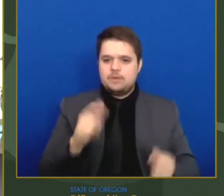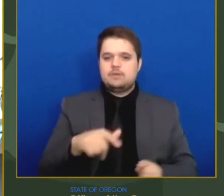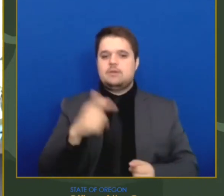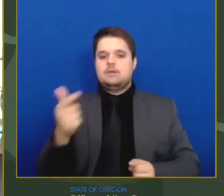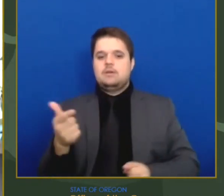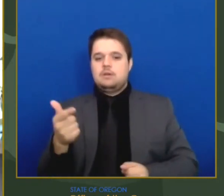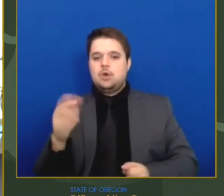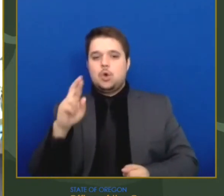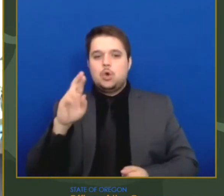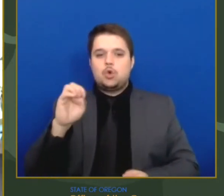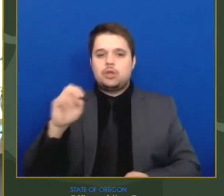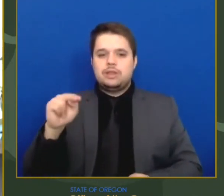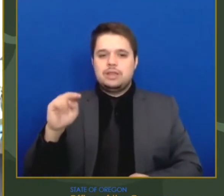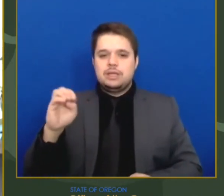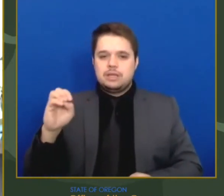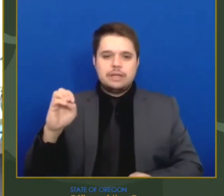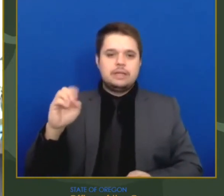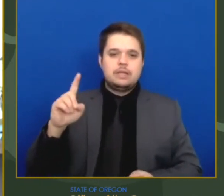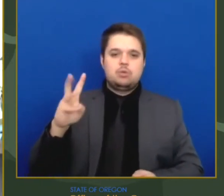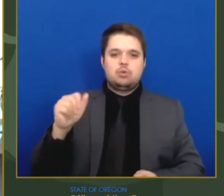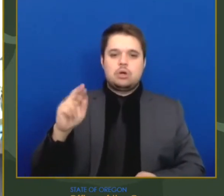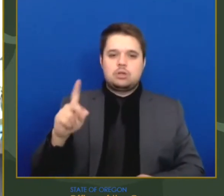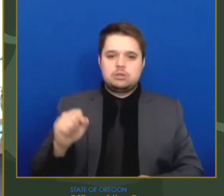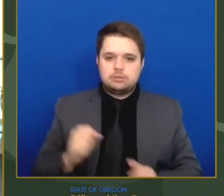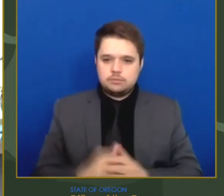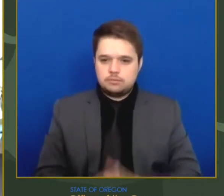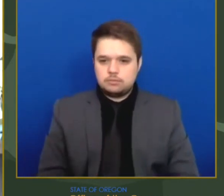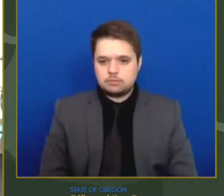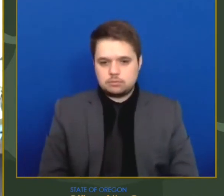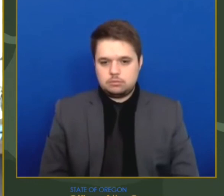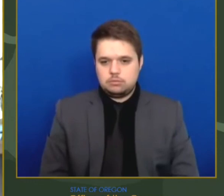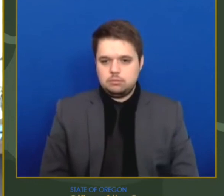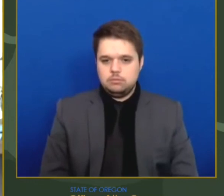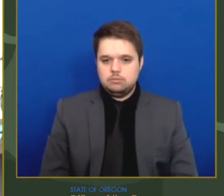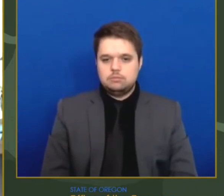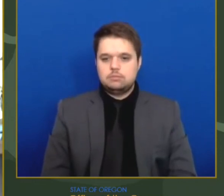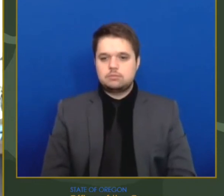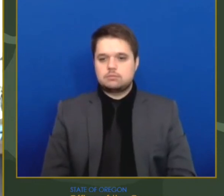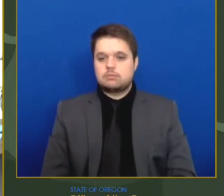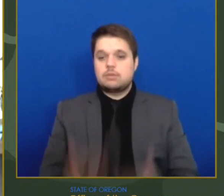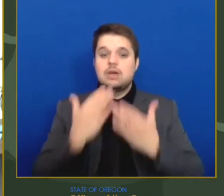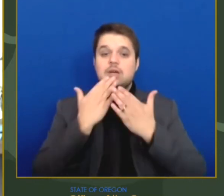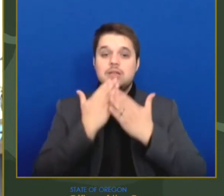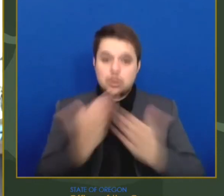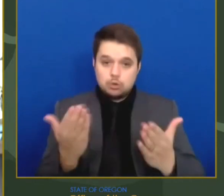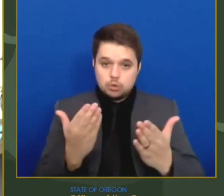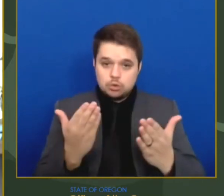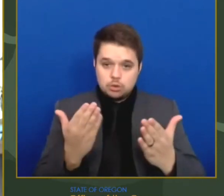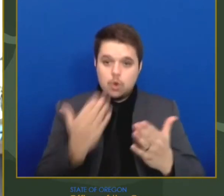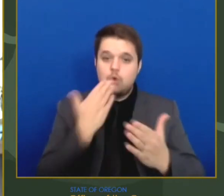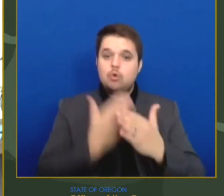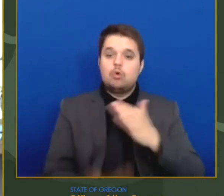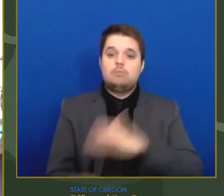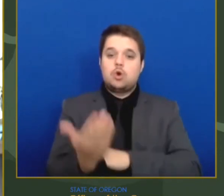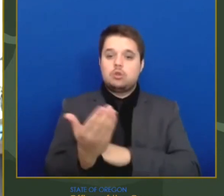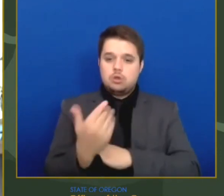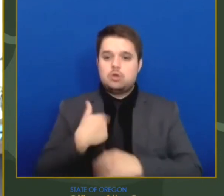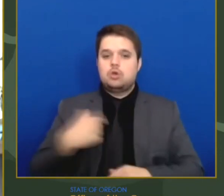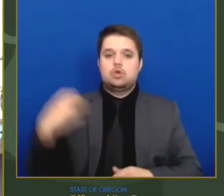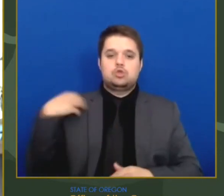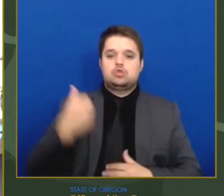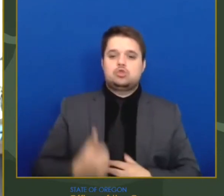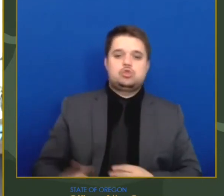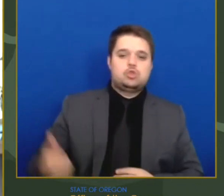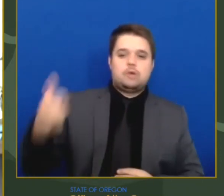Thank you and good morning, everyone. I'm Dr. Renee Edwards and I serve as the Chief Medical Officer for OHSU Health. Thank you for